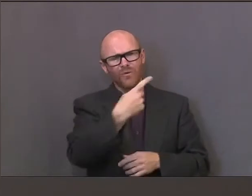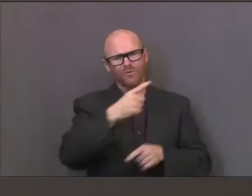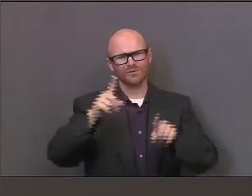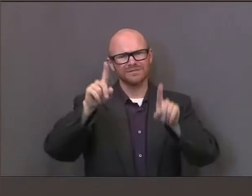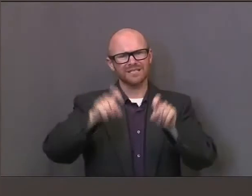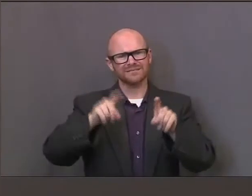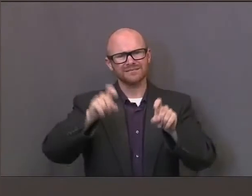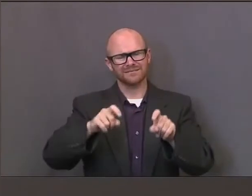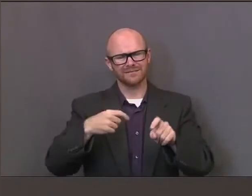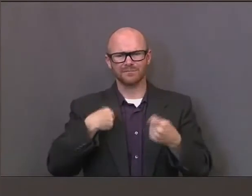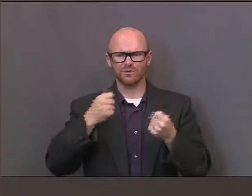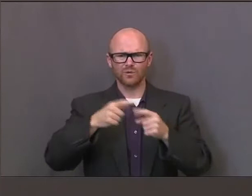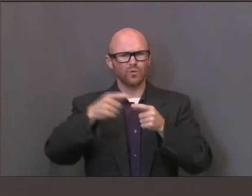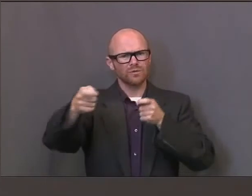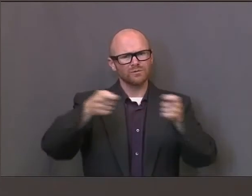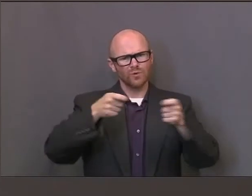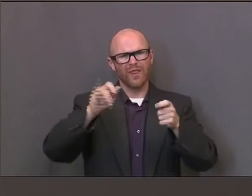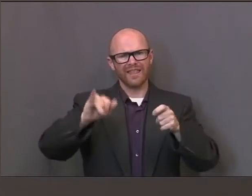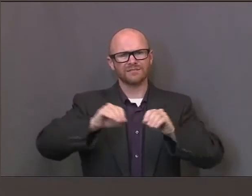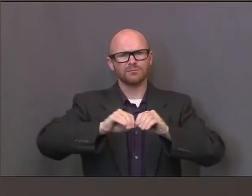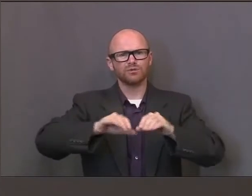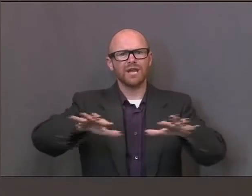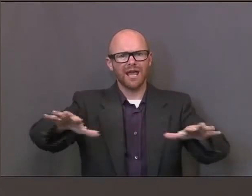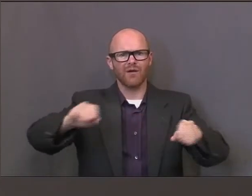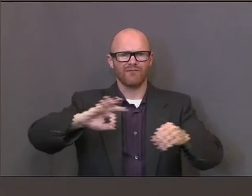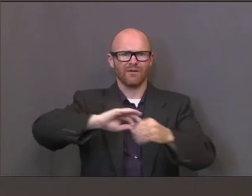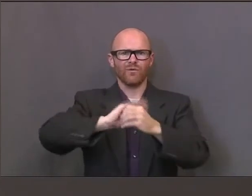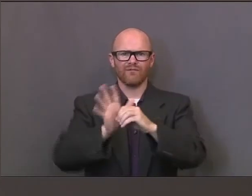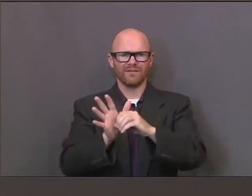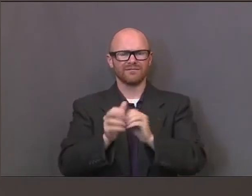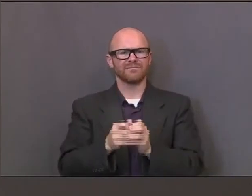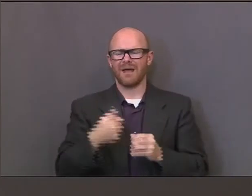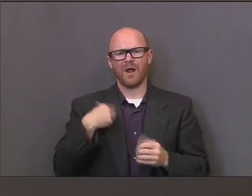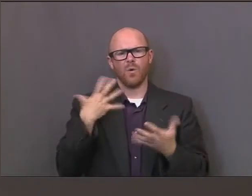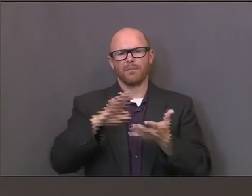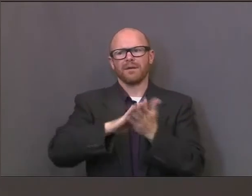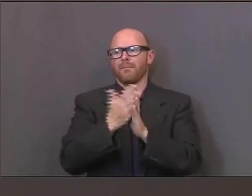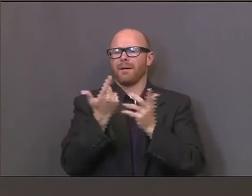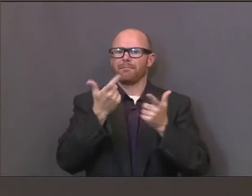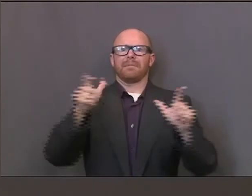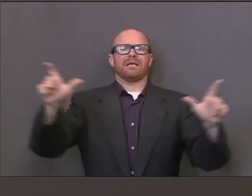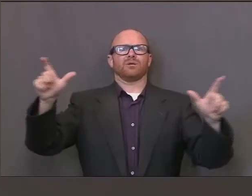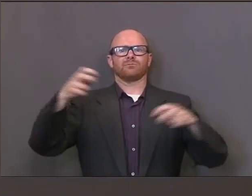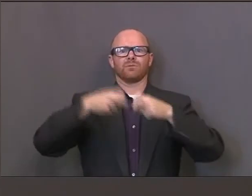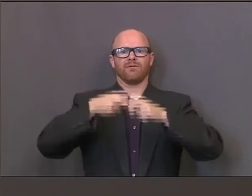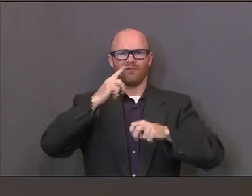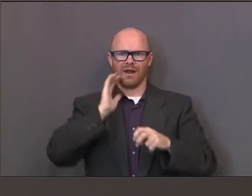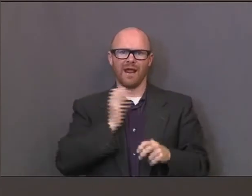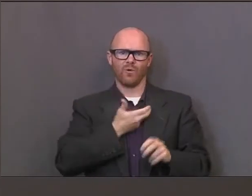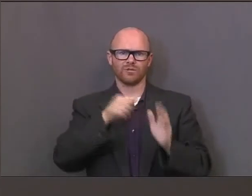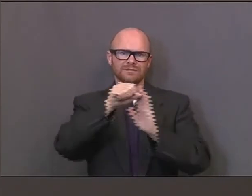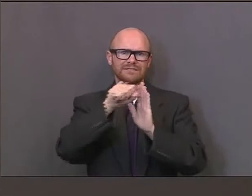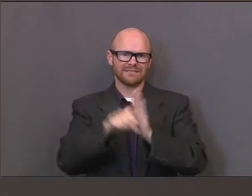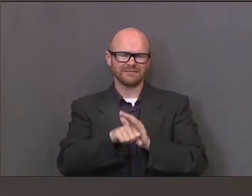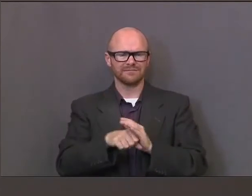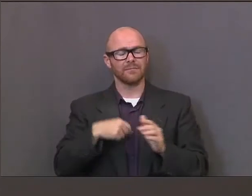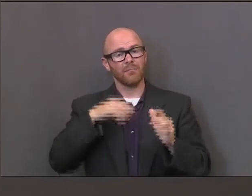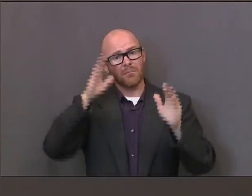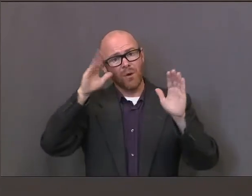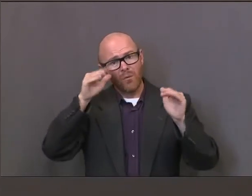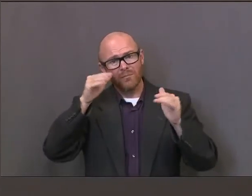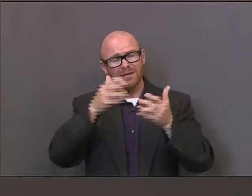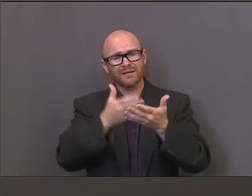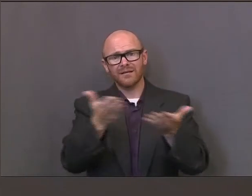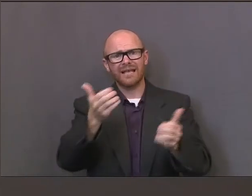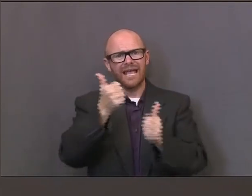can control the spread of the coronavirus so that it doesn't become a bigger problem for the community and society. So I would hope that everybody,